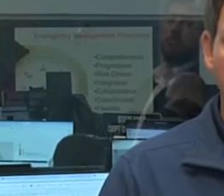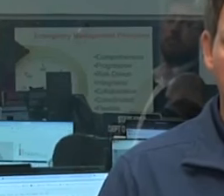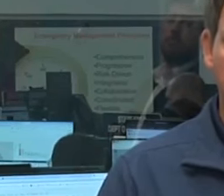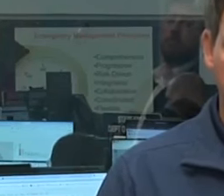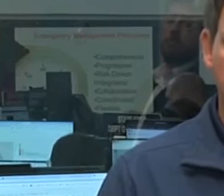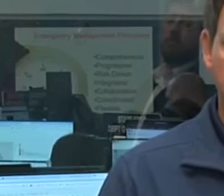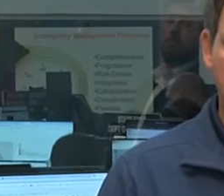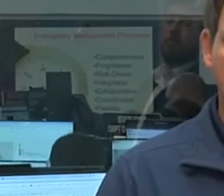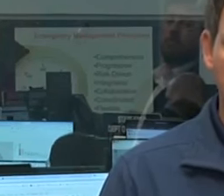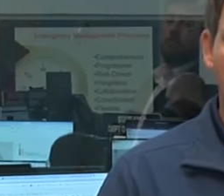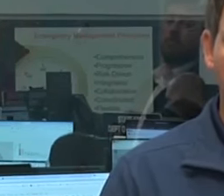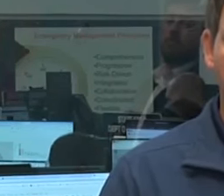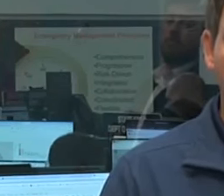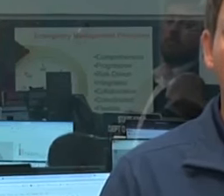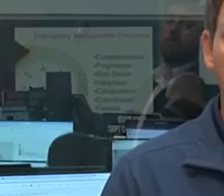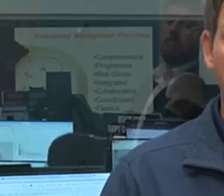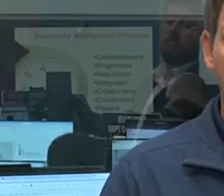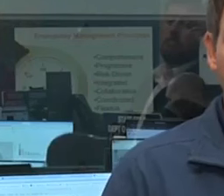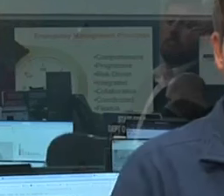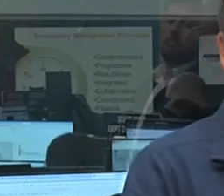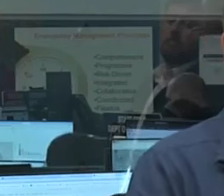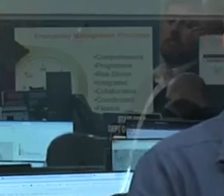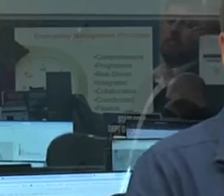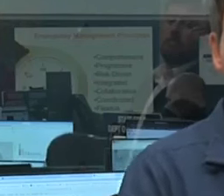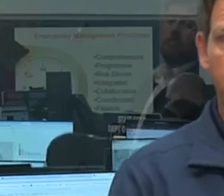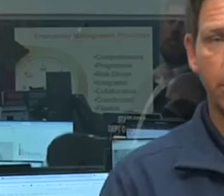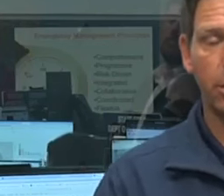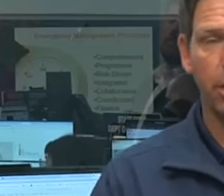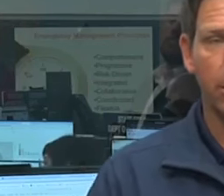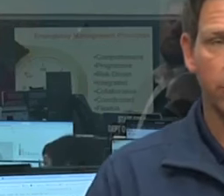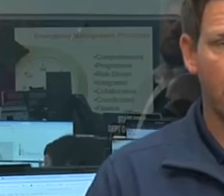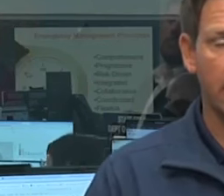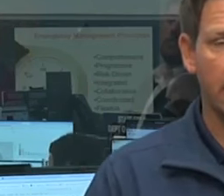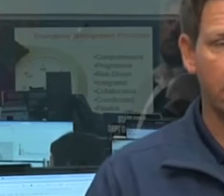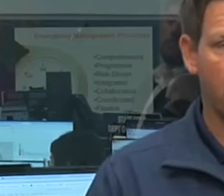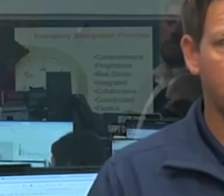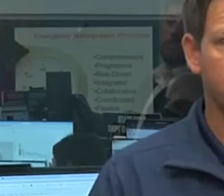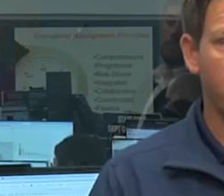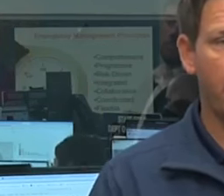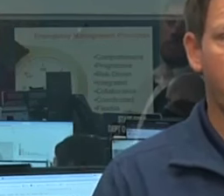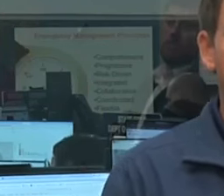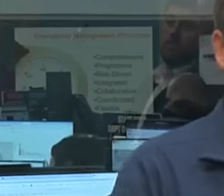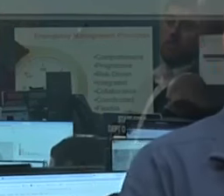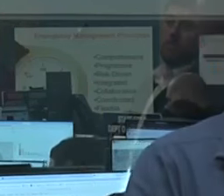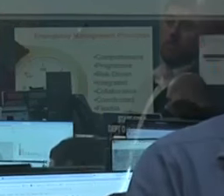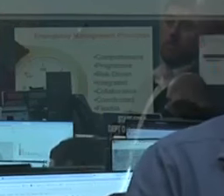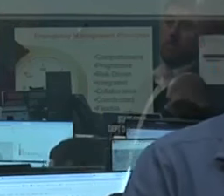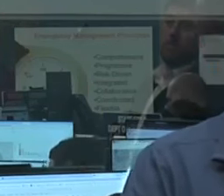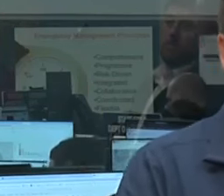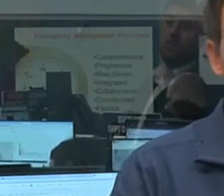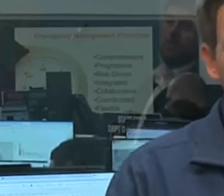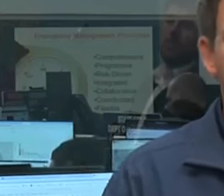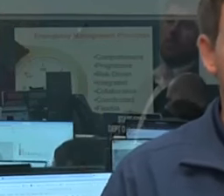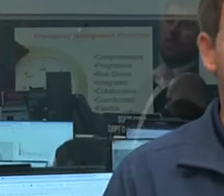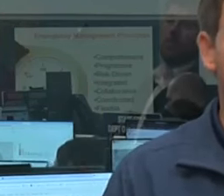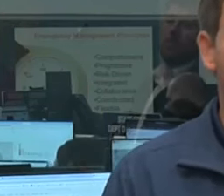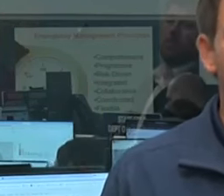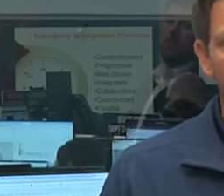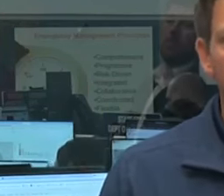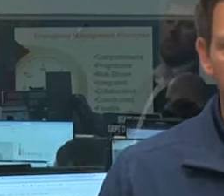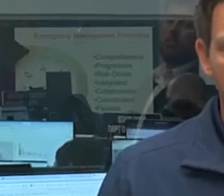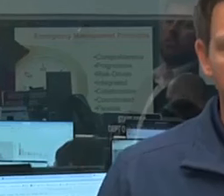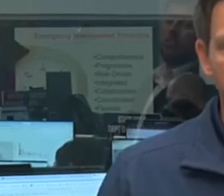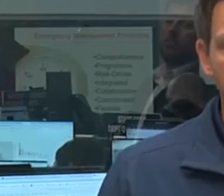of debris. You're going to see a lot of wind. And you have some people that are still trying to get their homes repaired from the tornadoes. So that presents